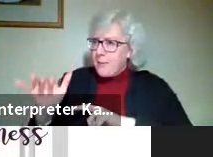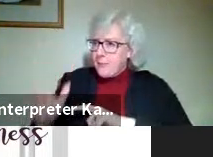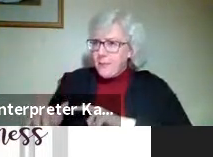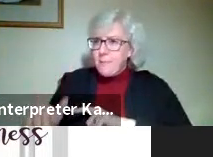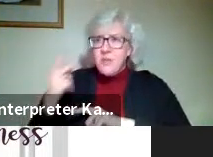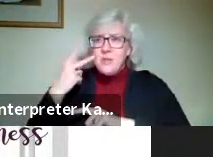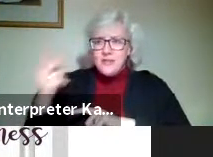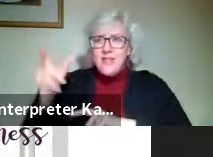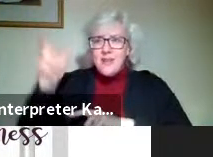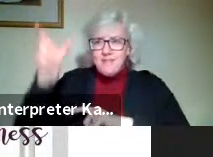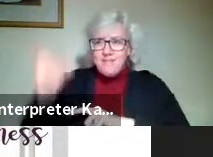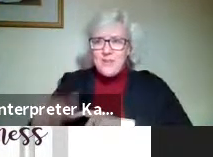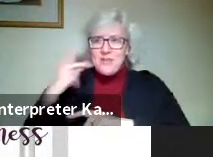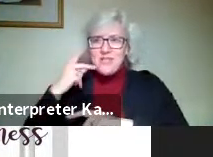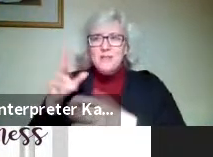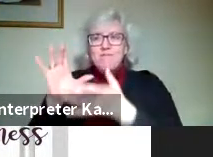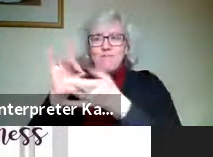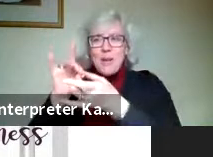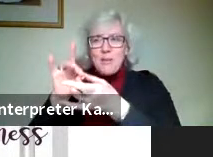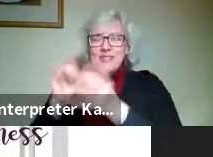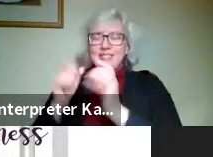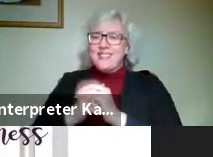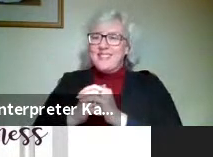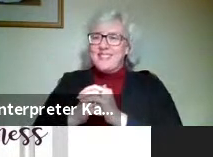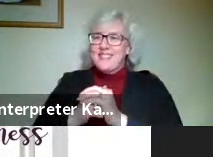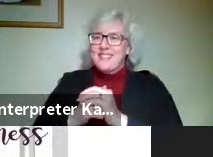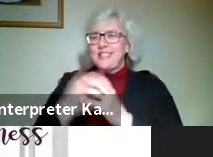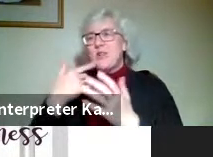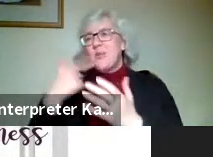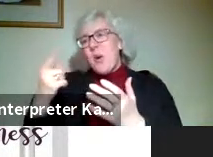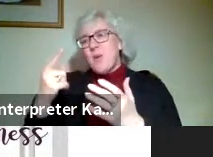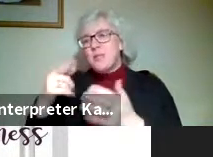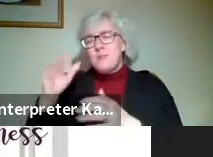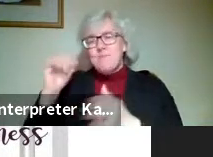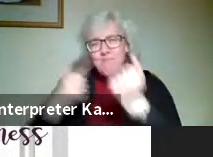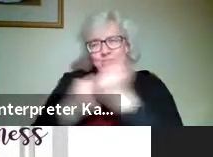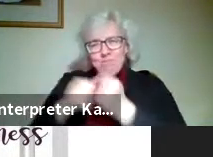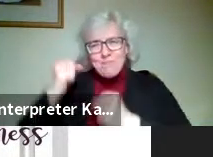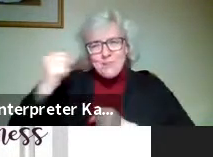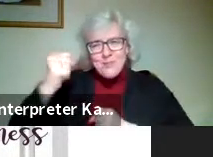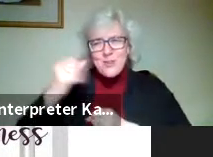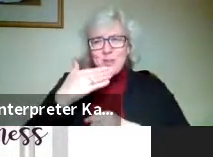sort of, sort sort of that you can give everybody some, you know, attaboys out there.